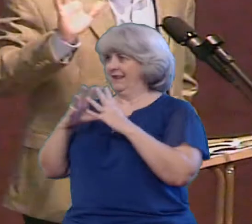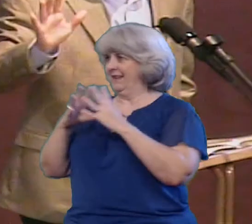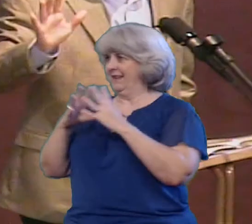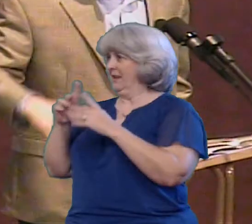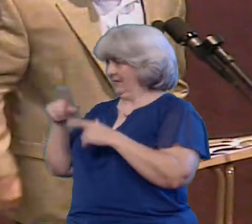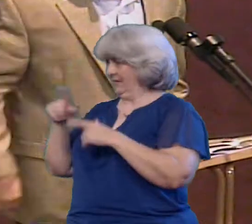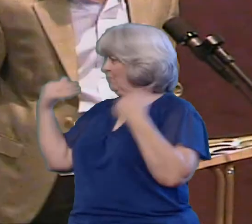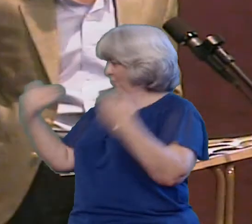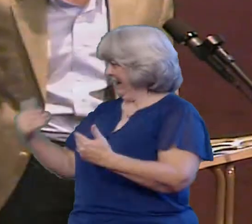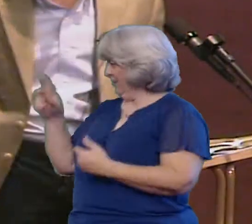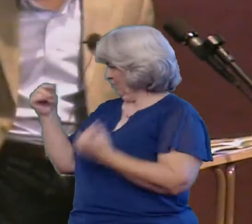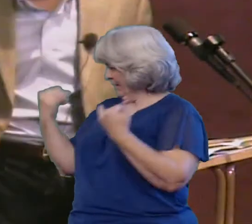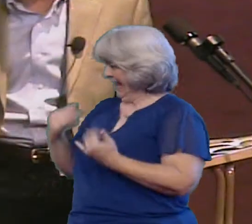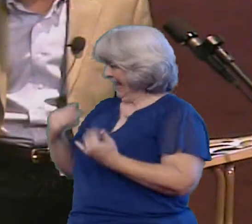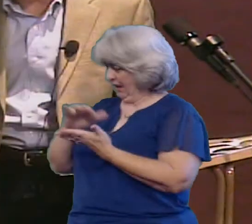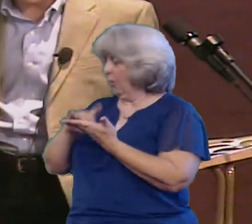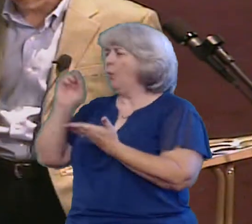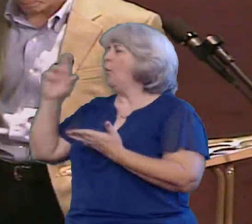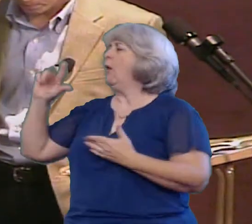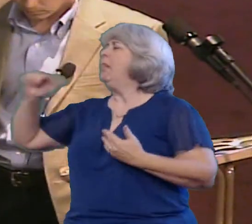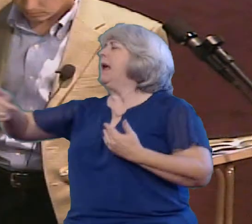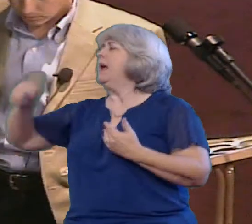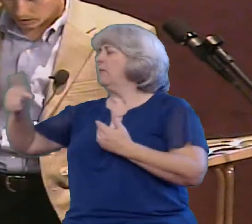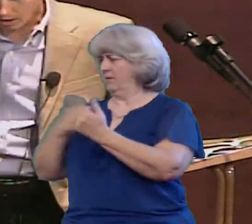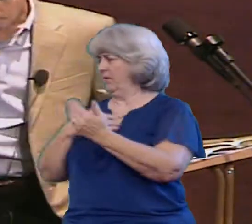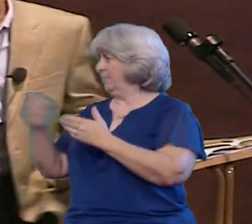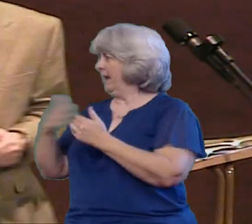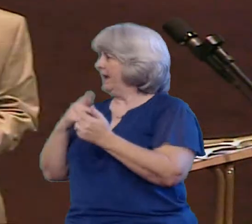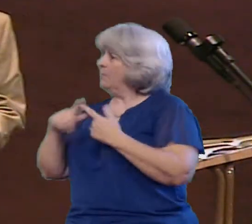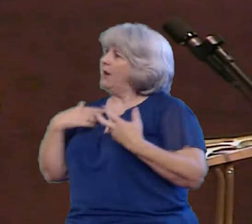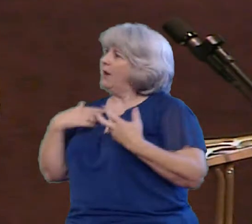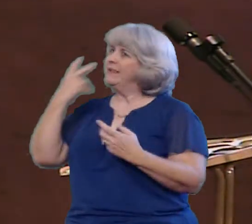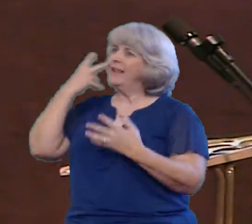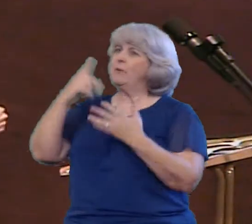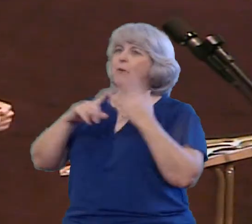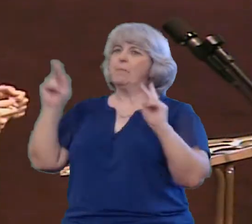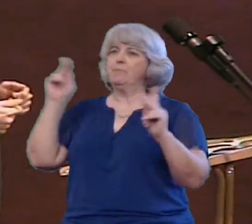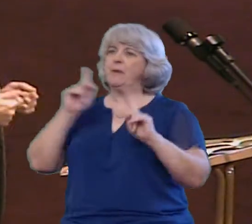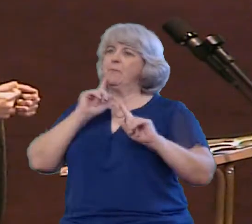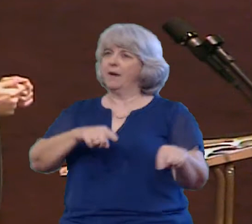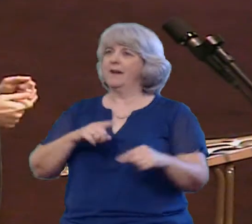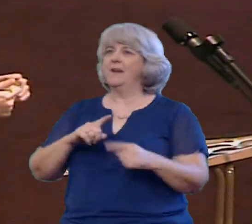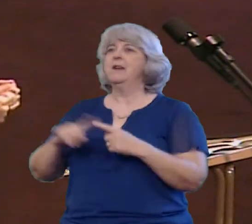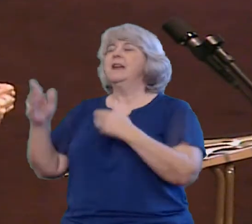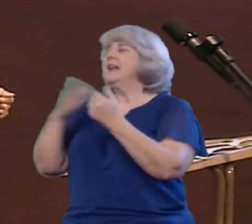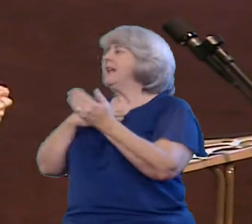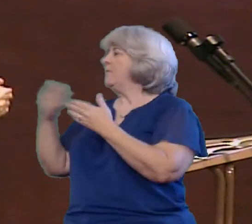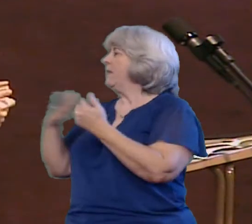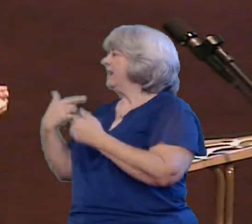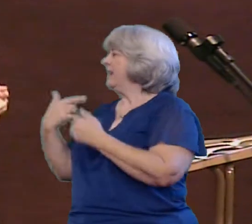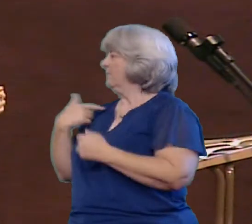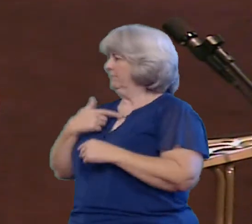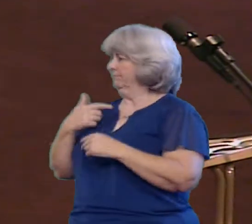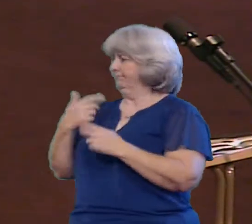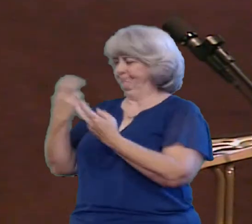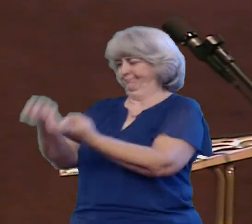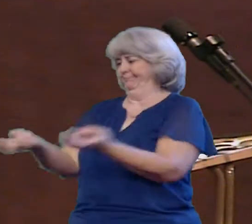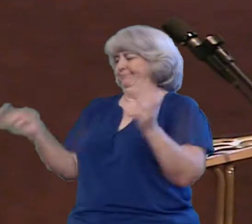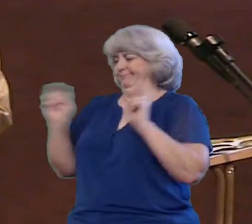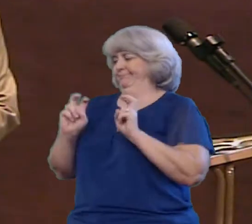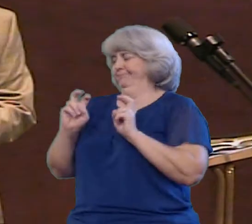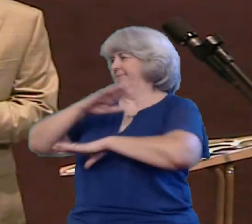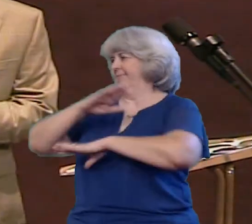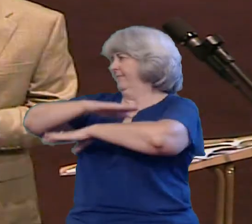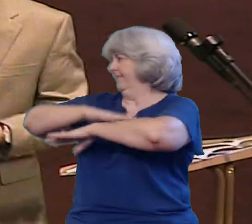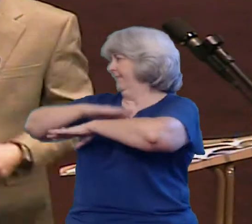I'd love to see the reaction or response to this Anyway, we were sitting there at the table And some of our colleagues